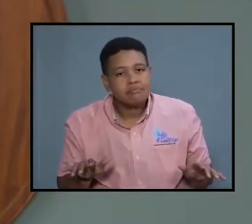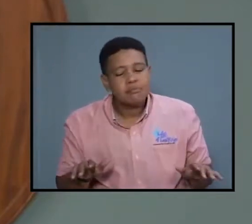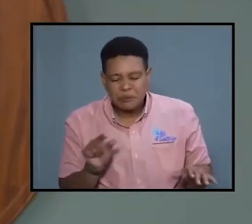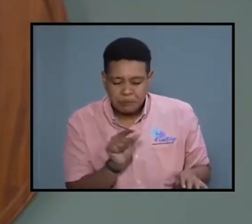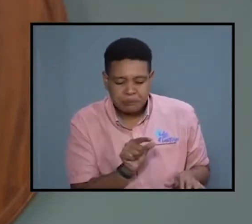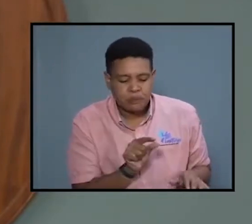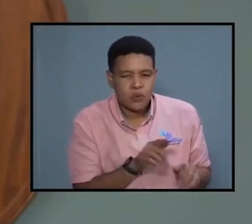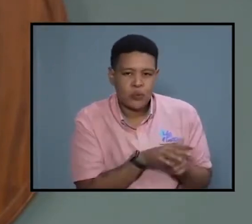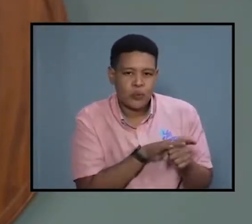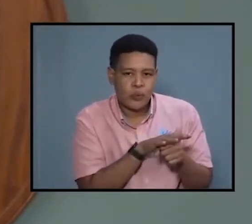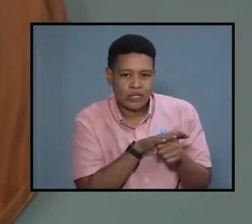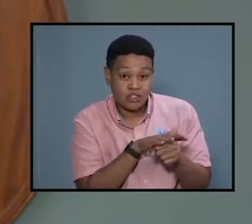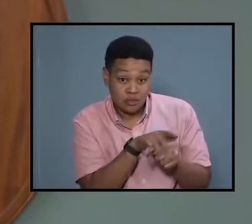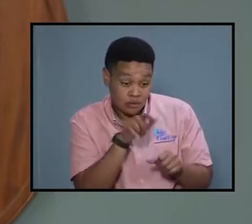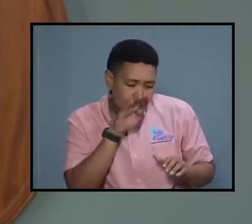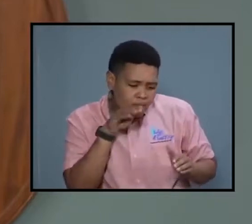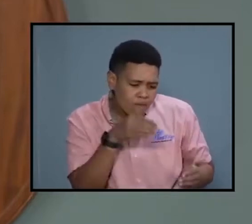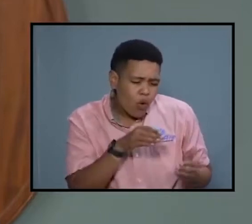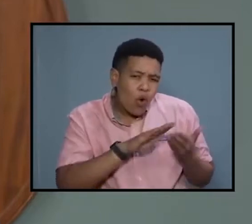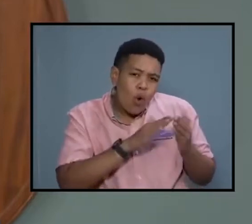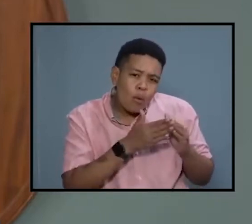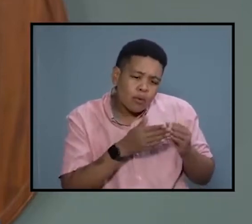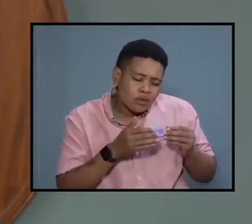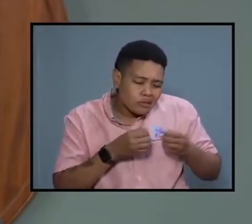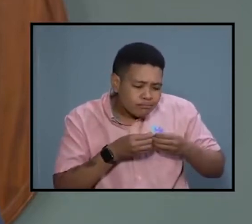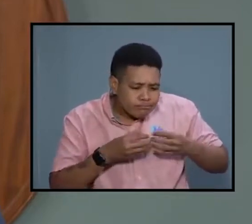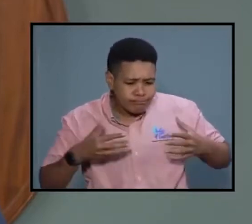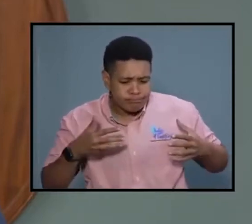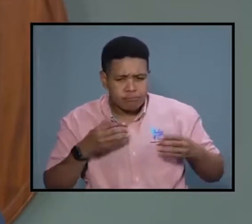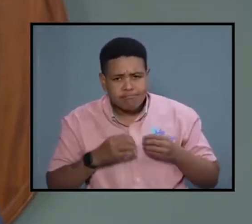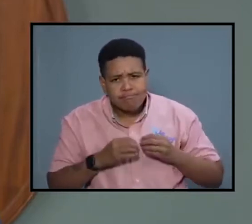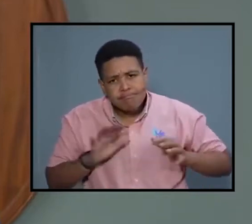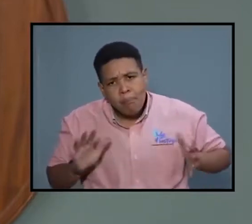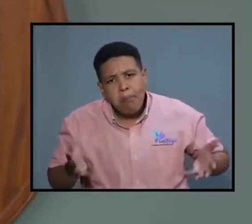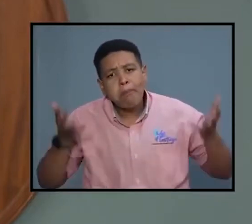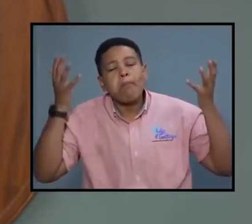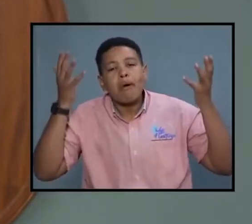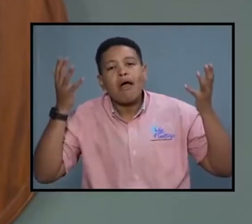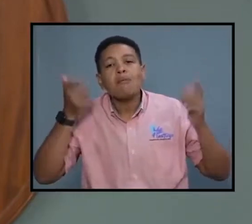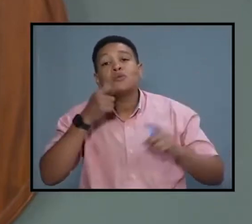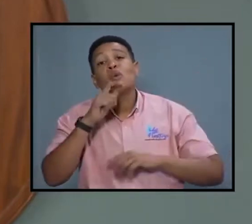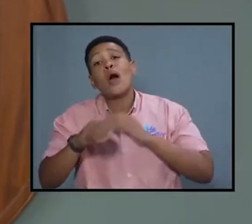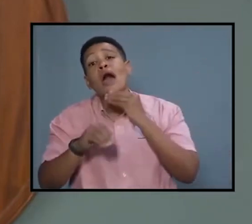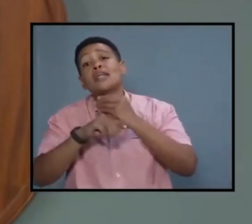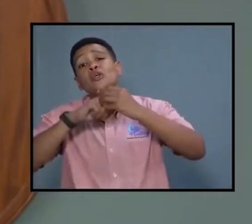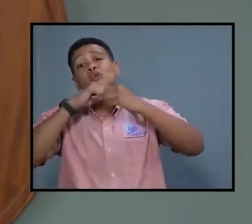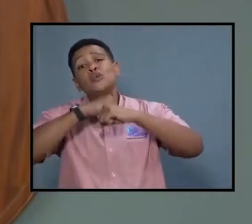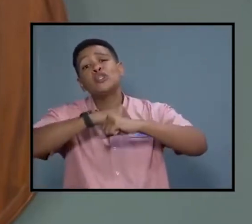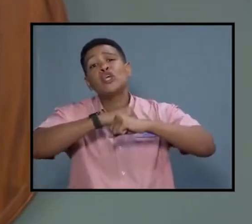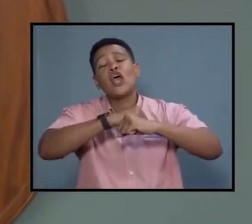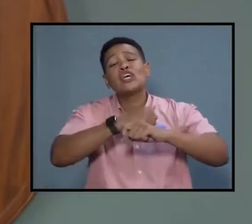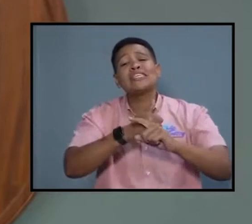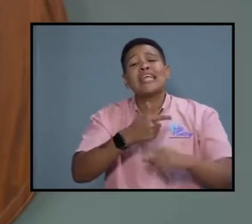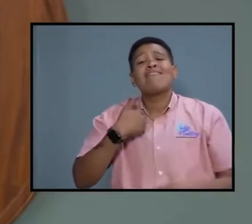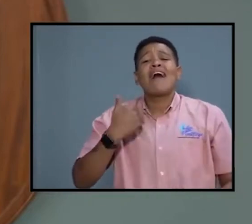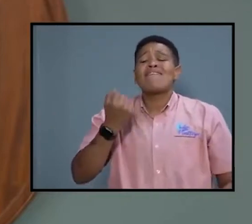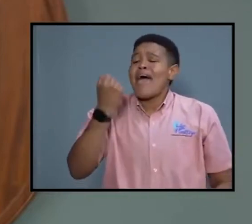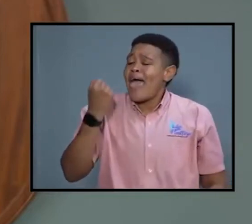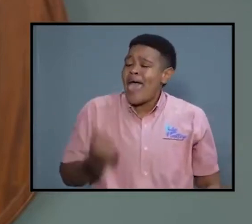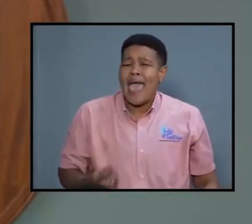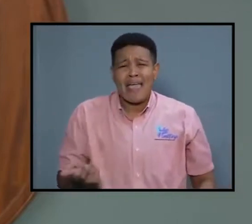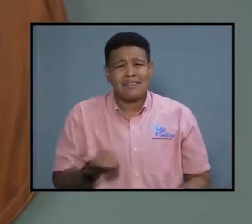building. So, in addition to the security element, it has a heavy